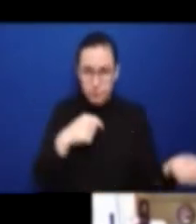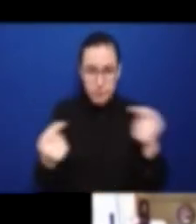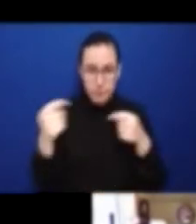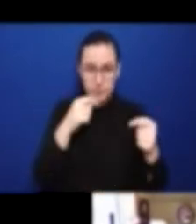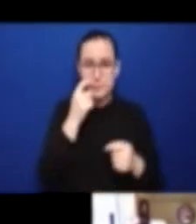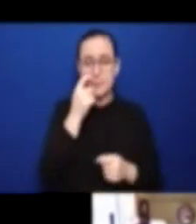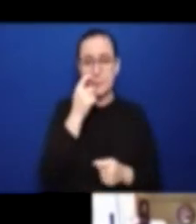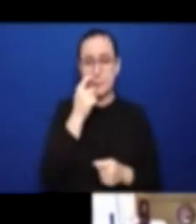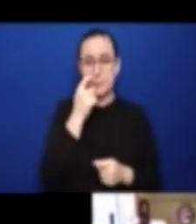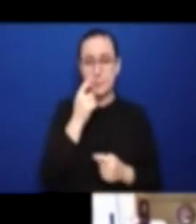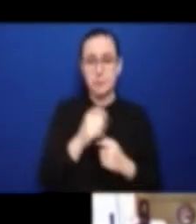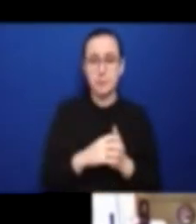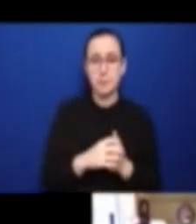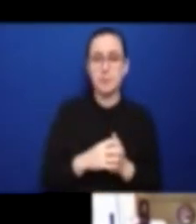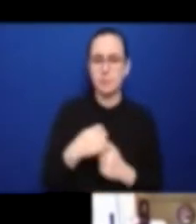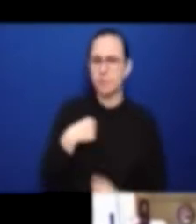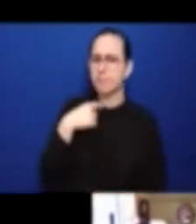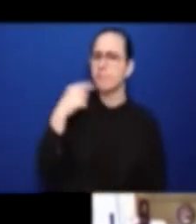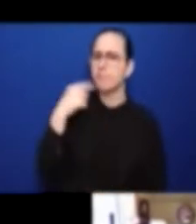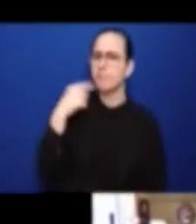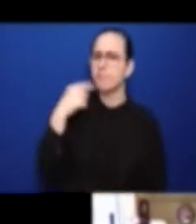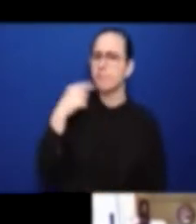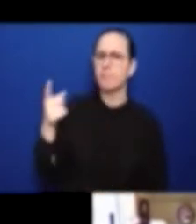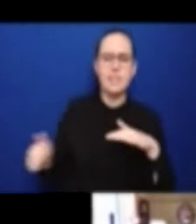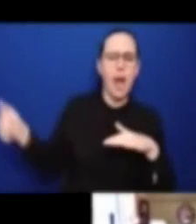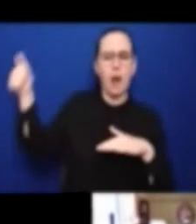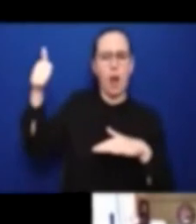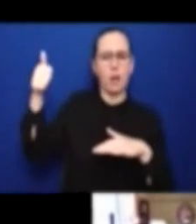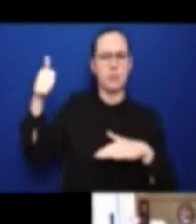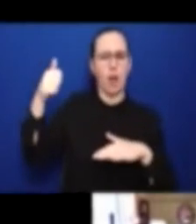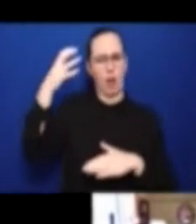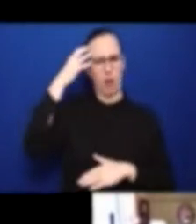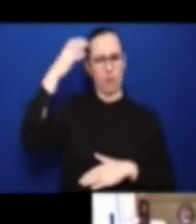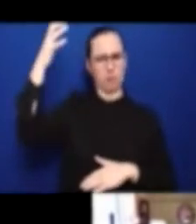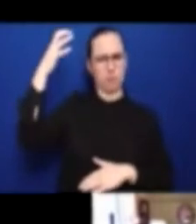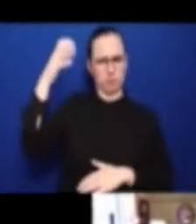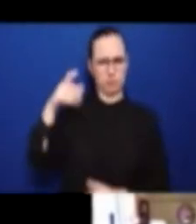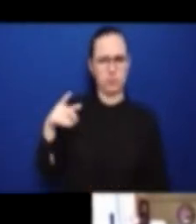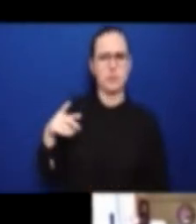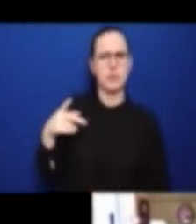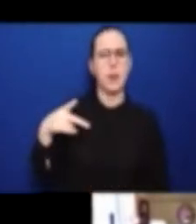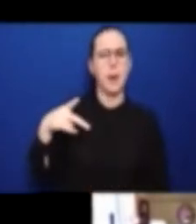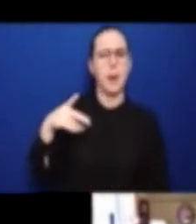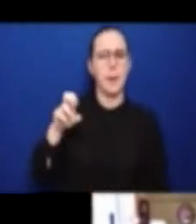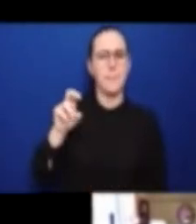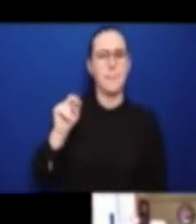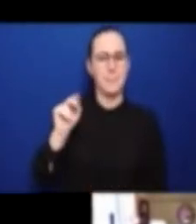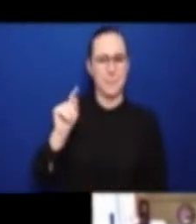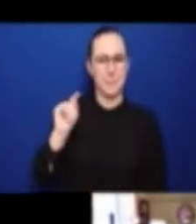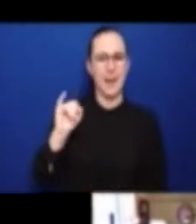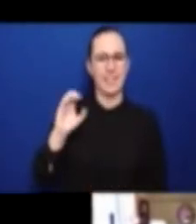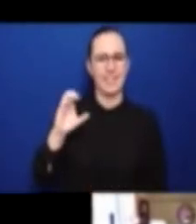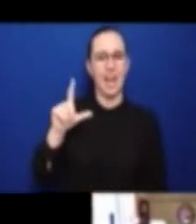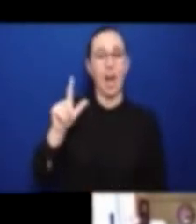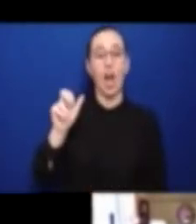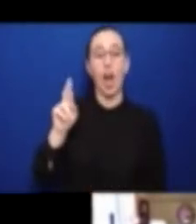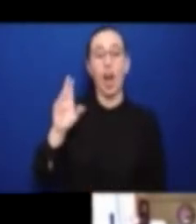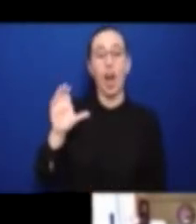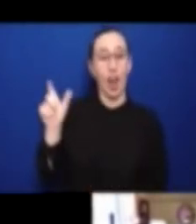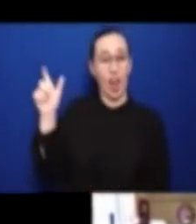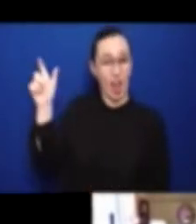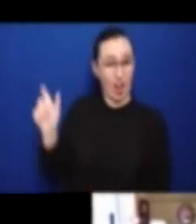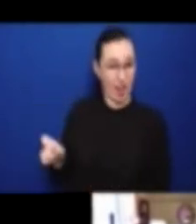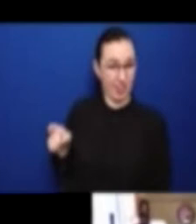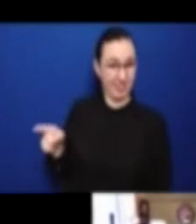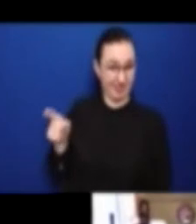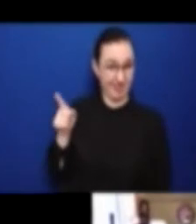agreed to join me on such short notice. So I'm very delighted and quite honored to have you here. You've